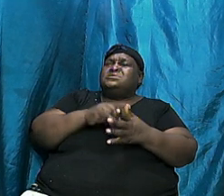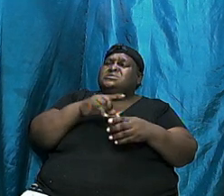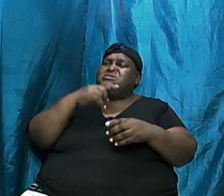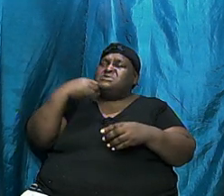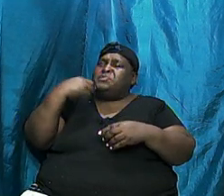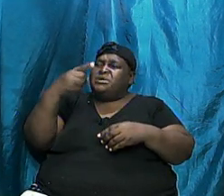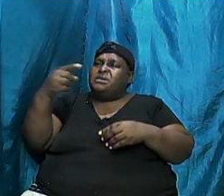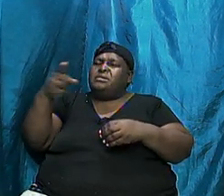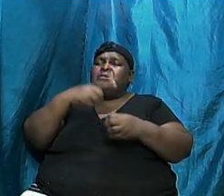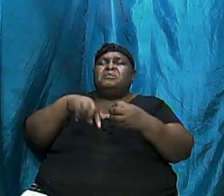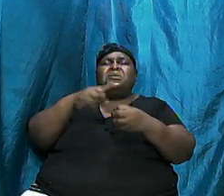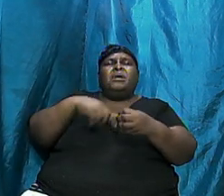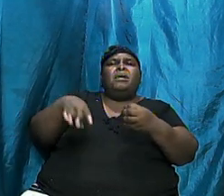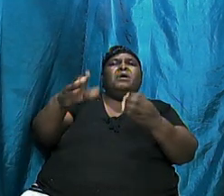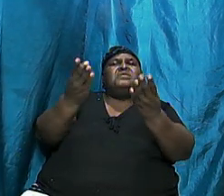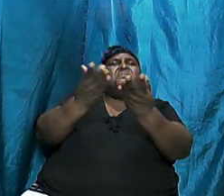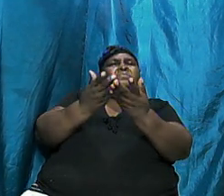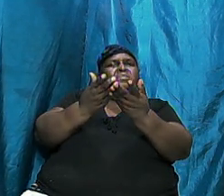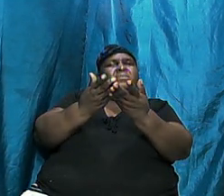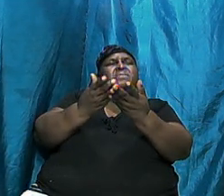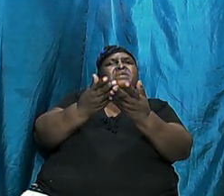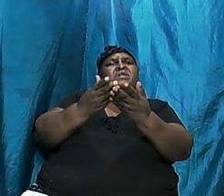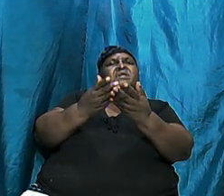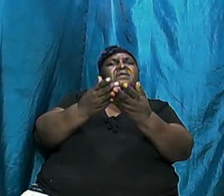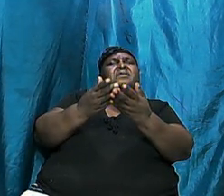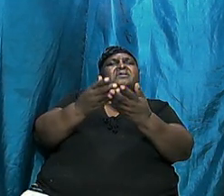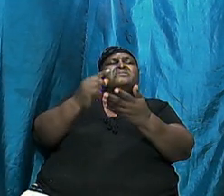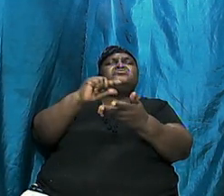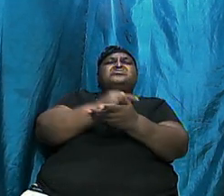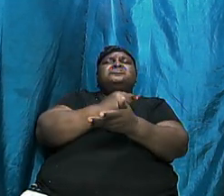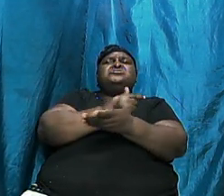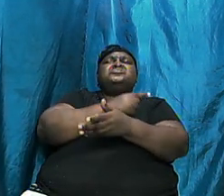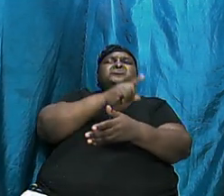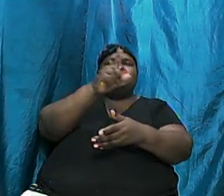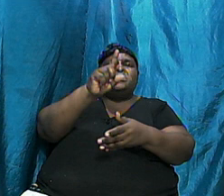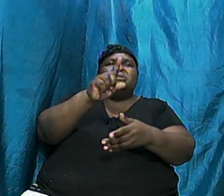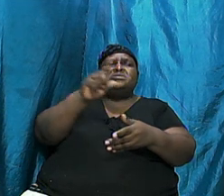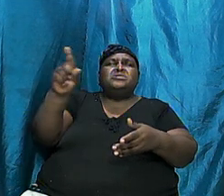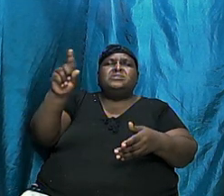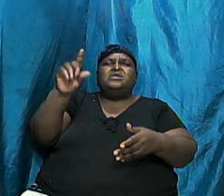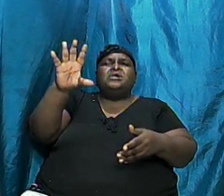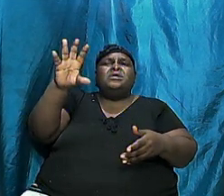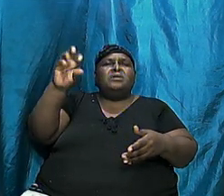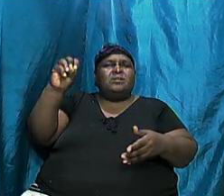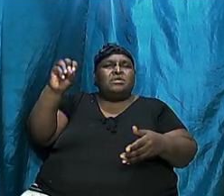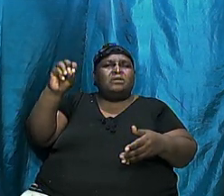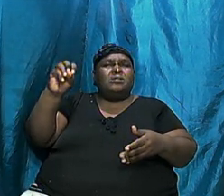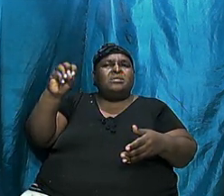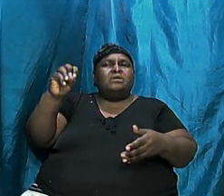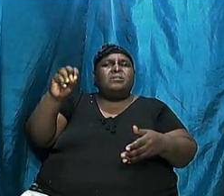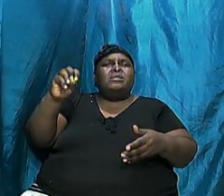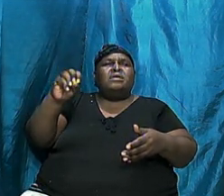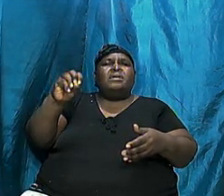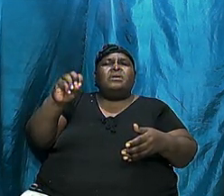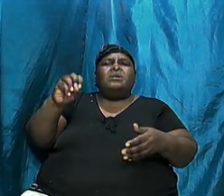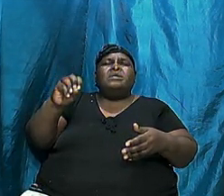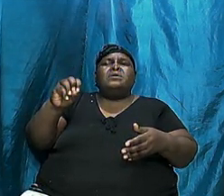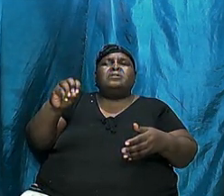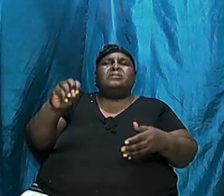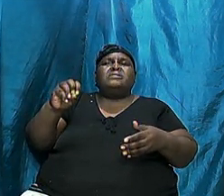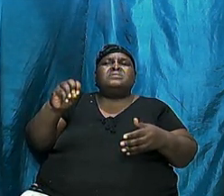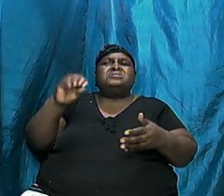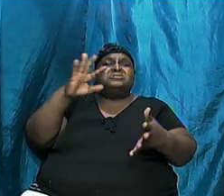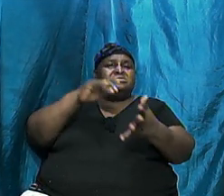1 right down to chapter 50 covering a massive period of time, 2